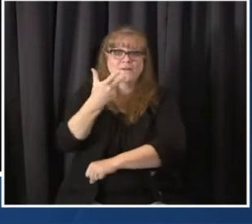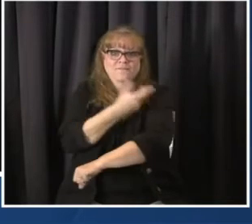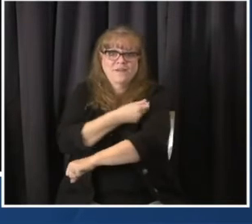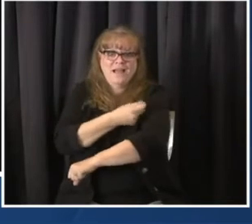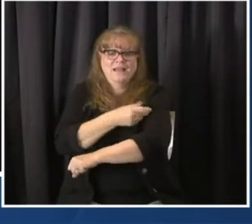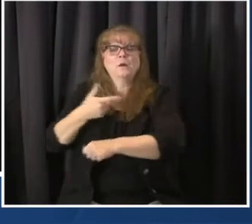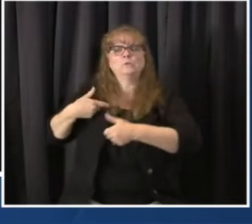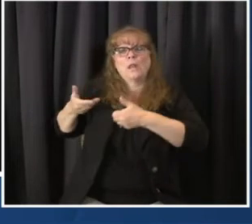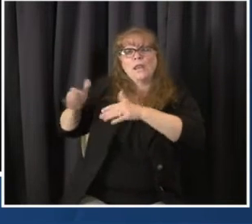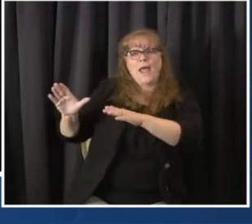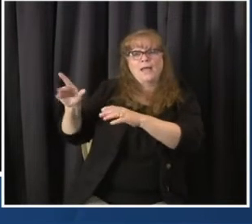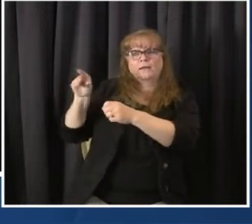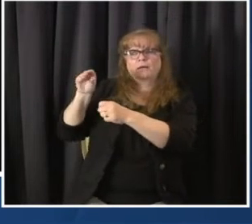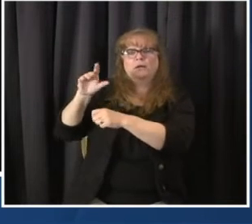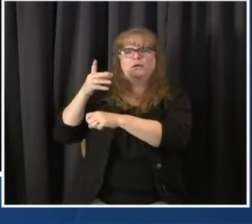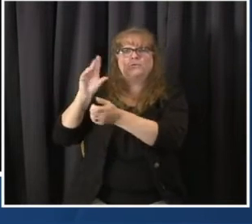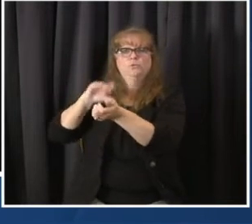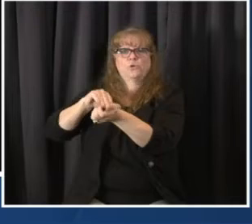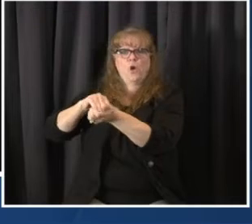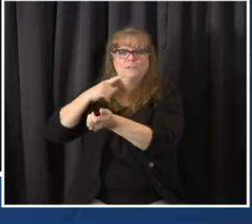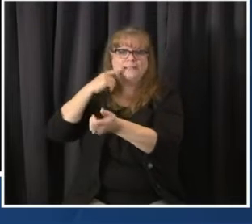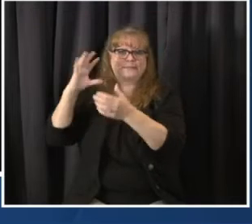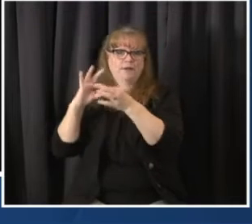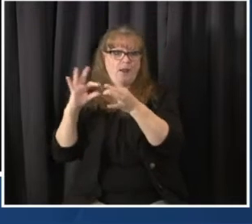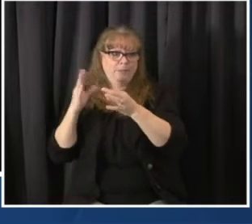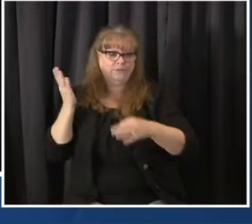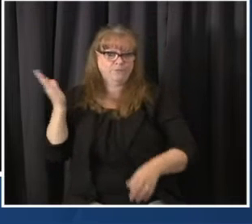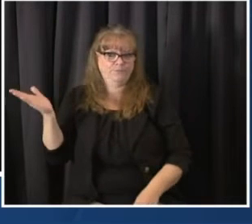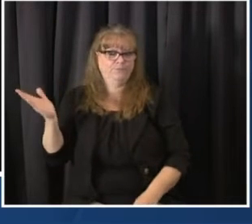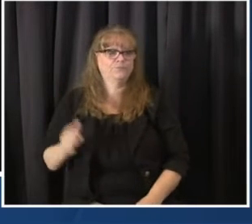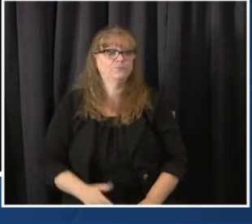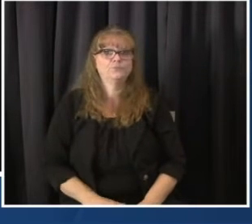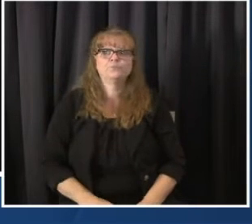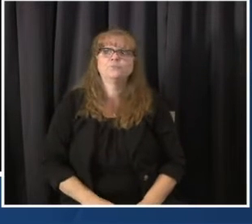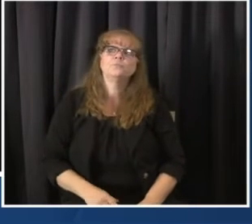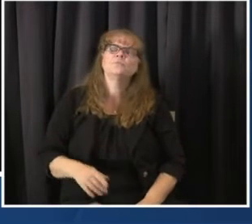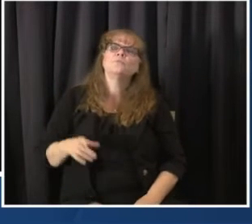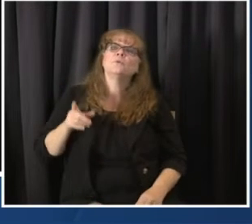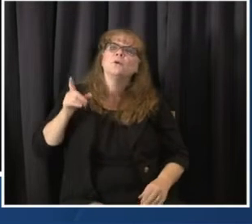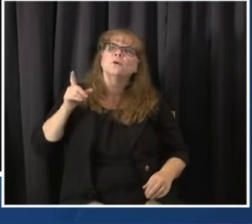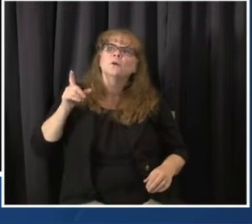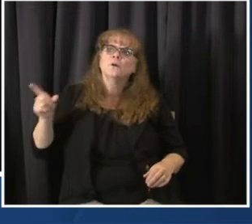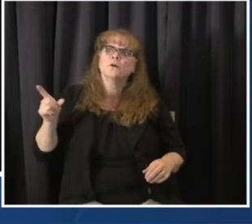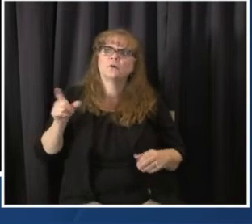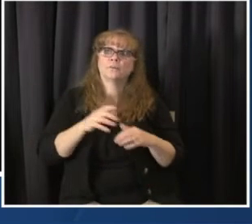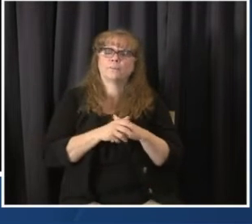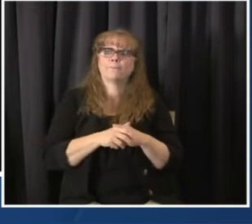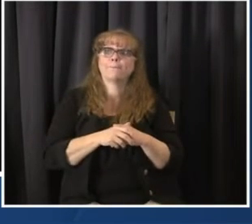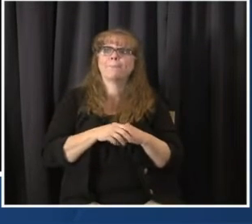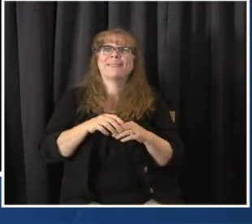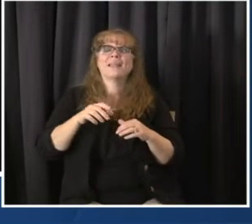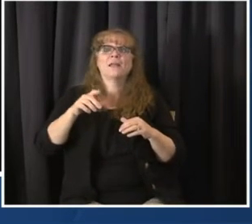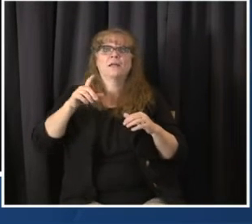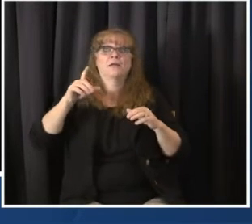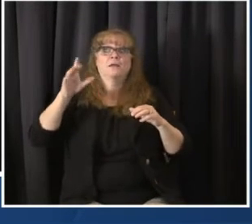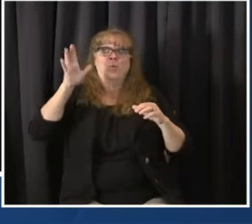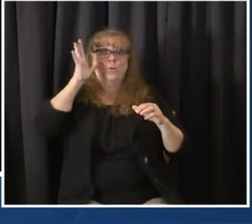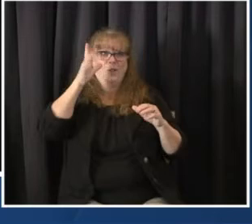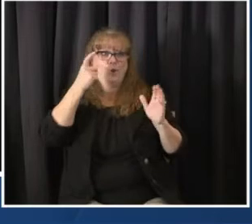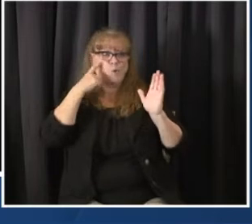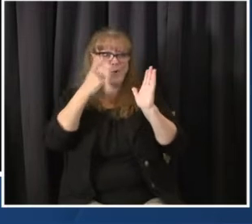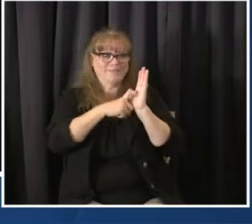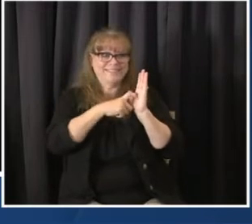So, as the Governor mentioned, we are starting to see the impact of the holidays show up in our data.